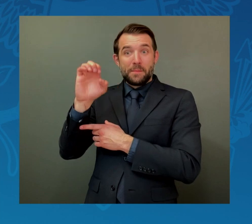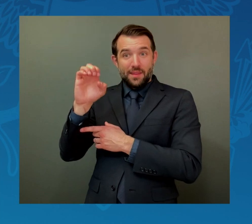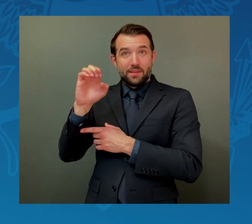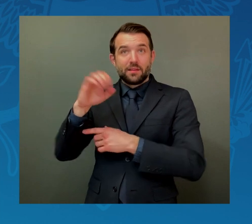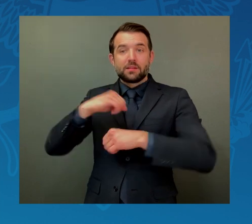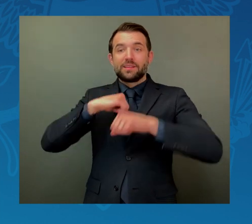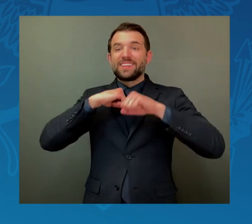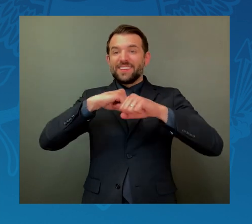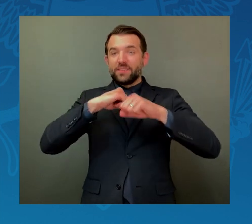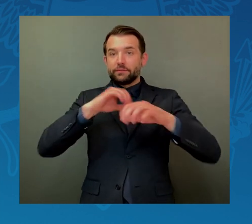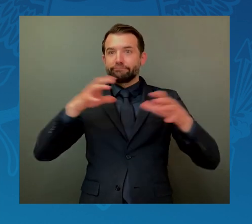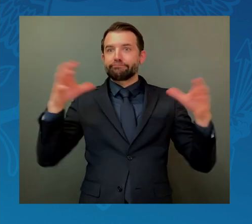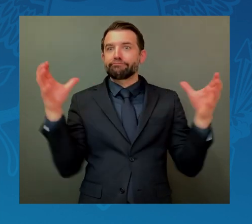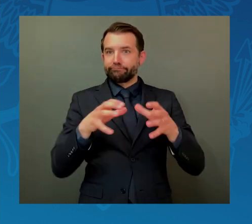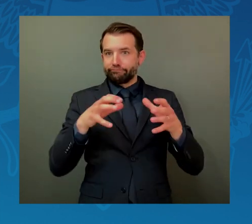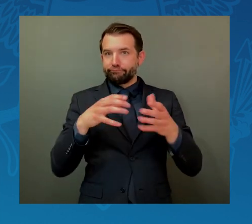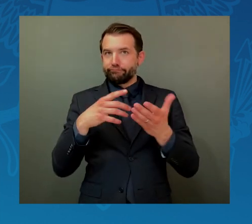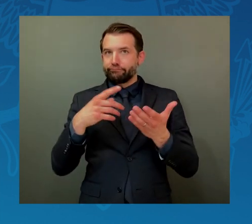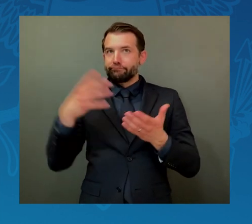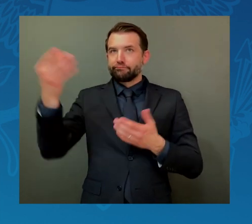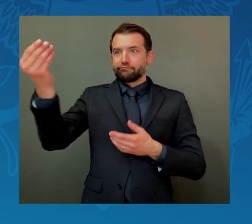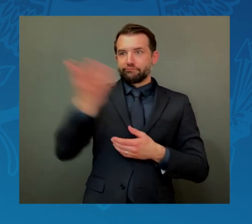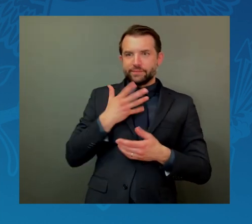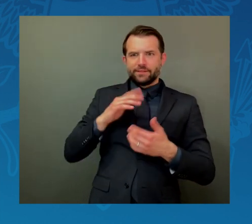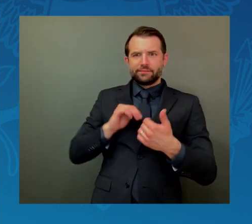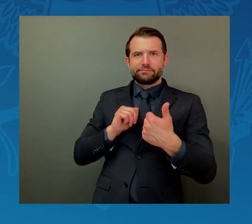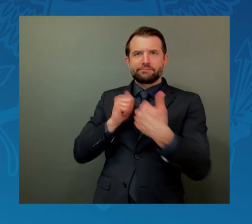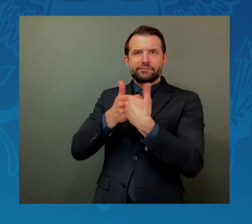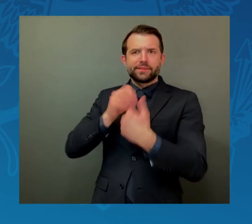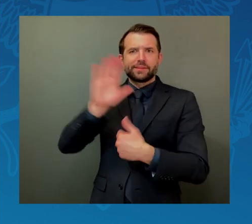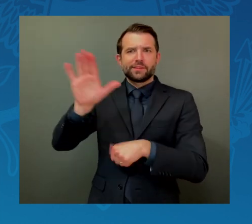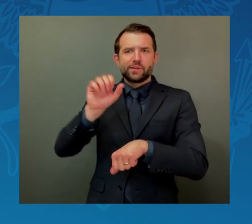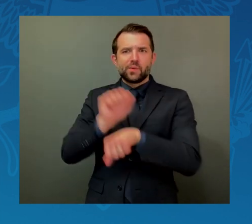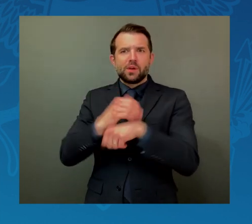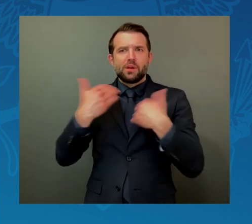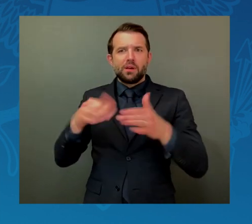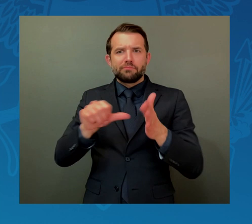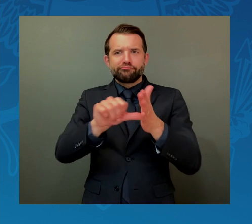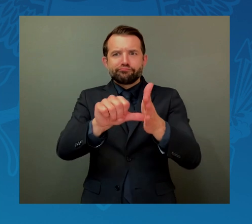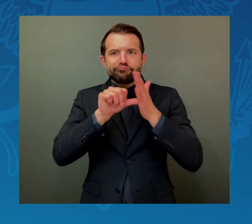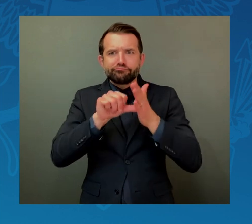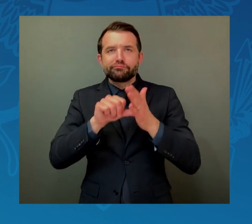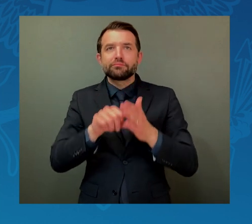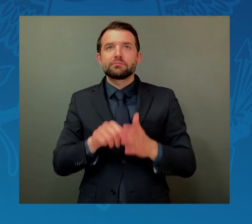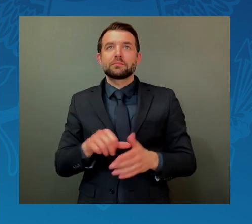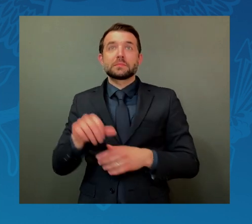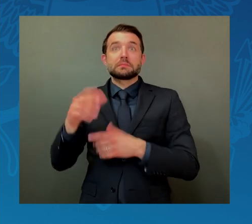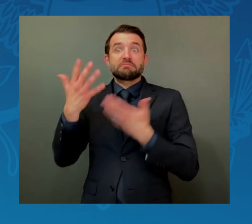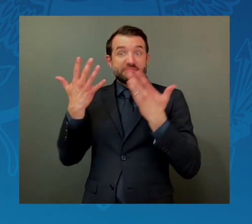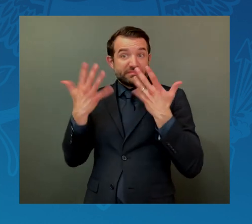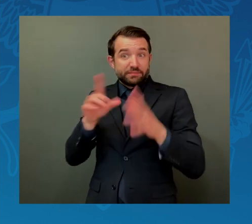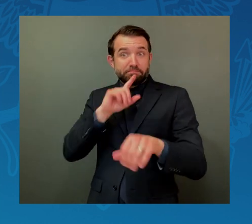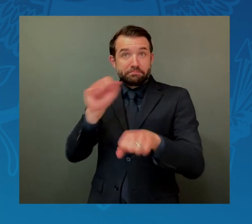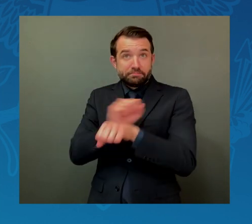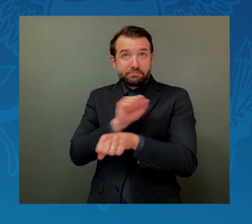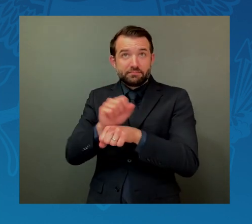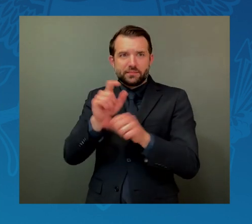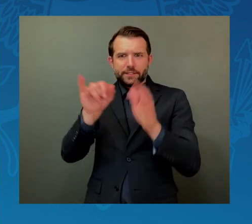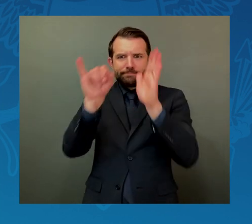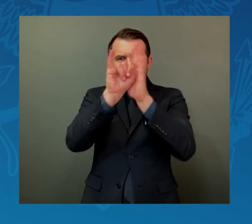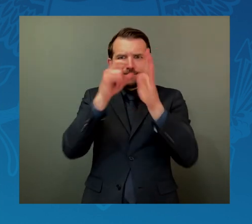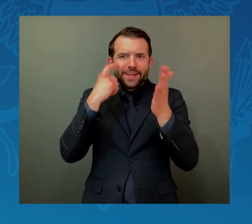impressive. So far, the 18th has identified more than 1,600 pieces of debris